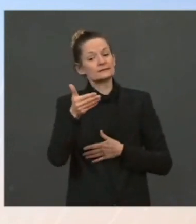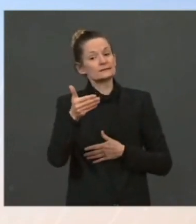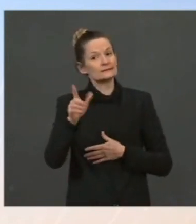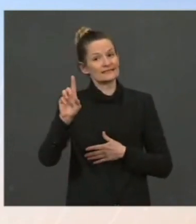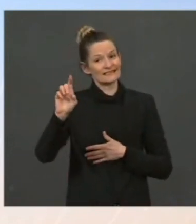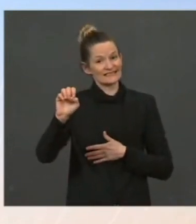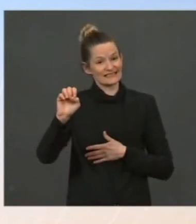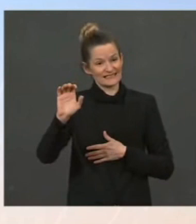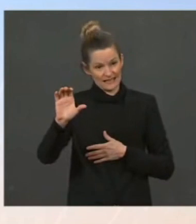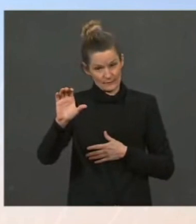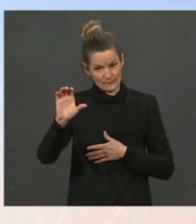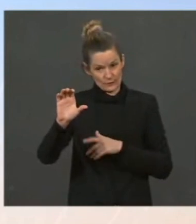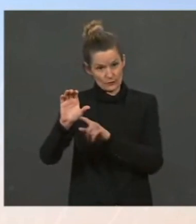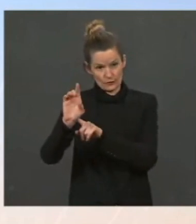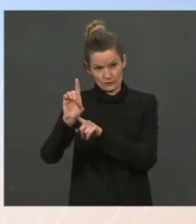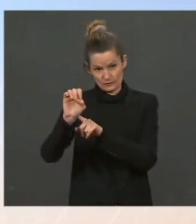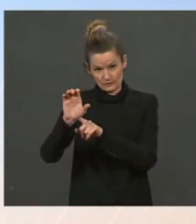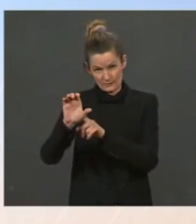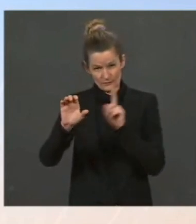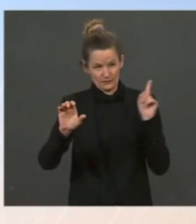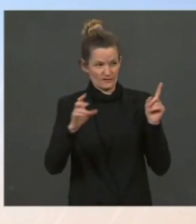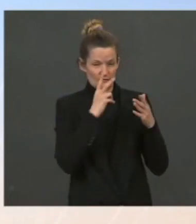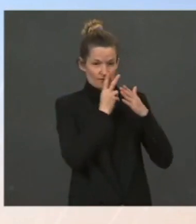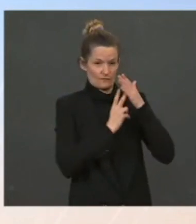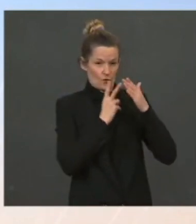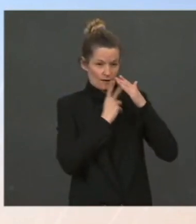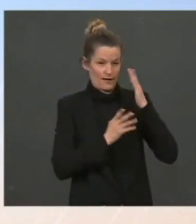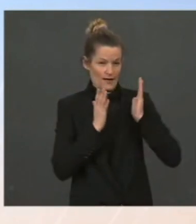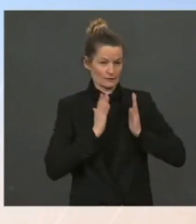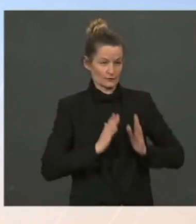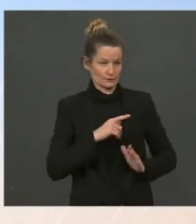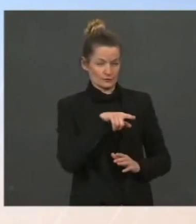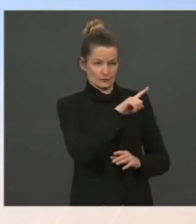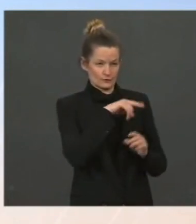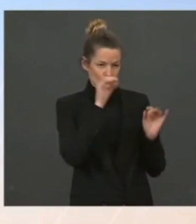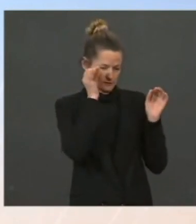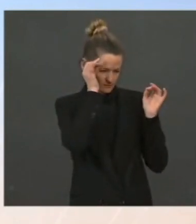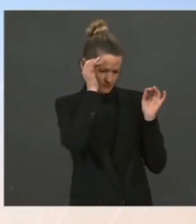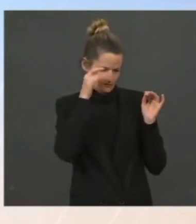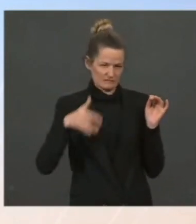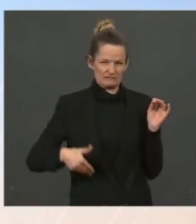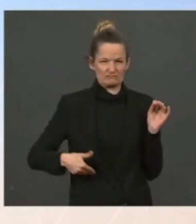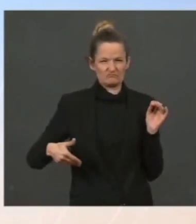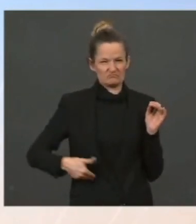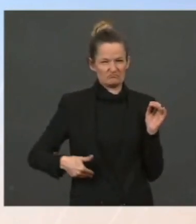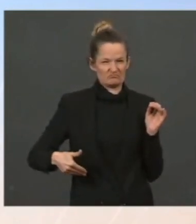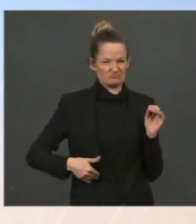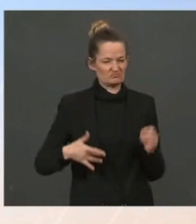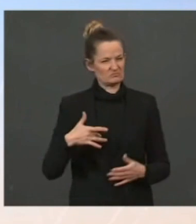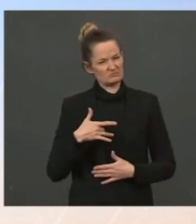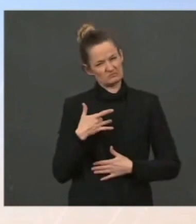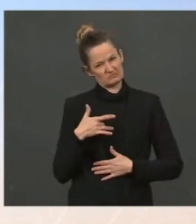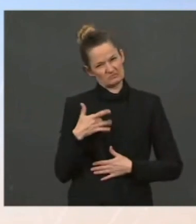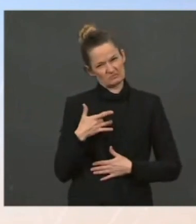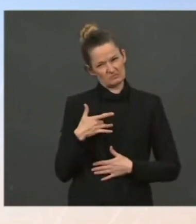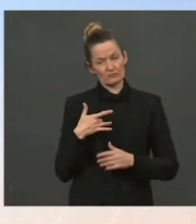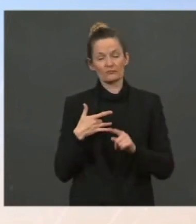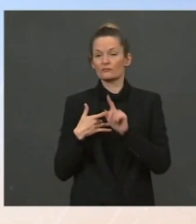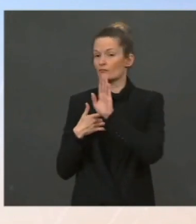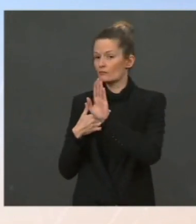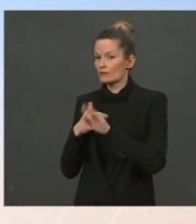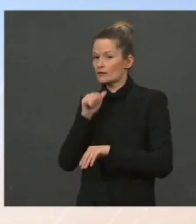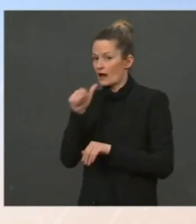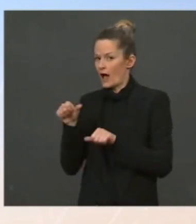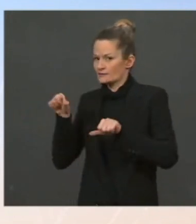have projected. Now, again, it's probably more of an art than a science. It's projecting is subject to a lot of different volatility, but that in